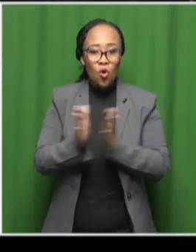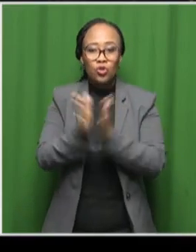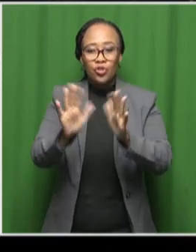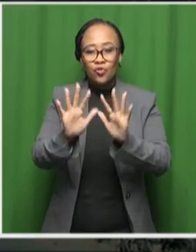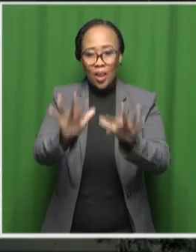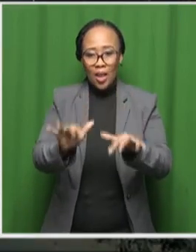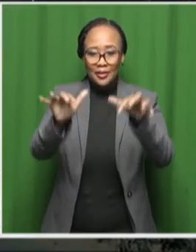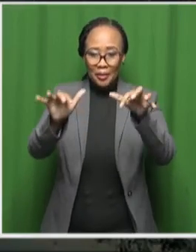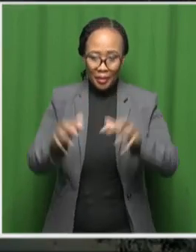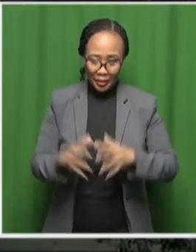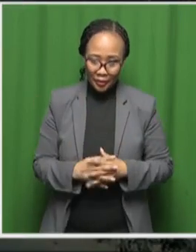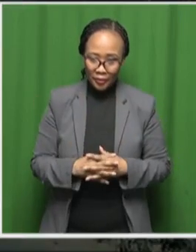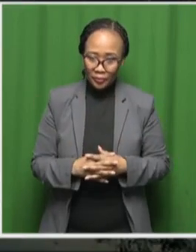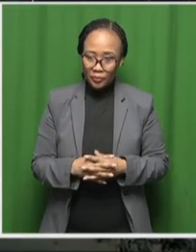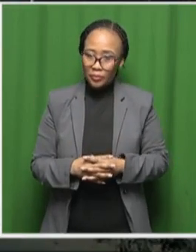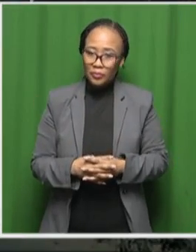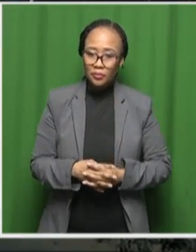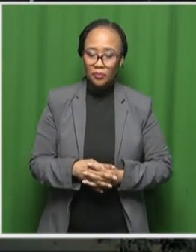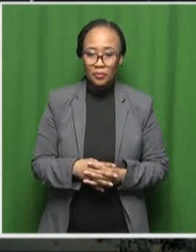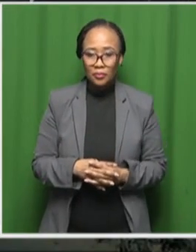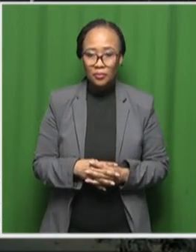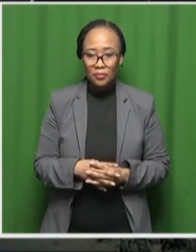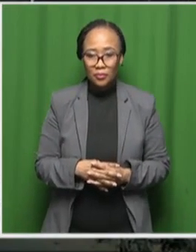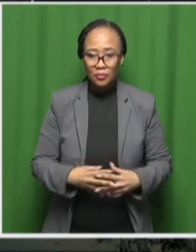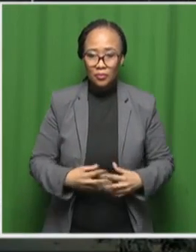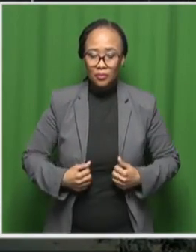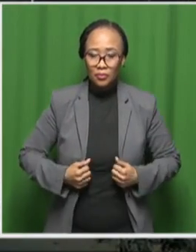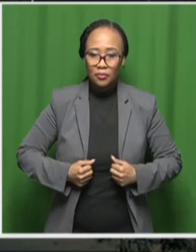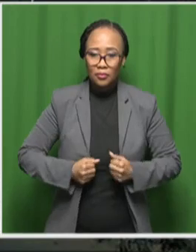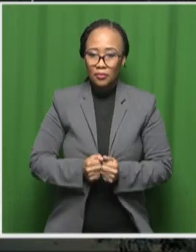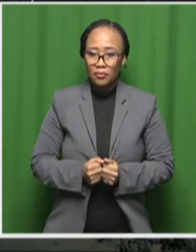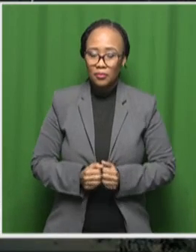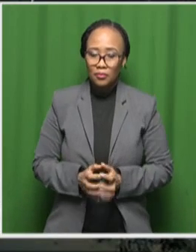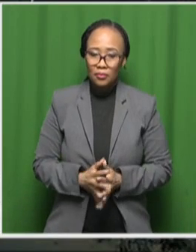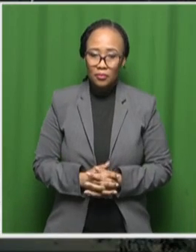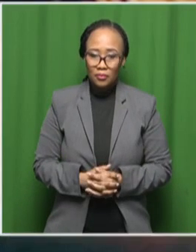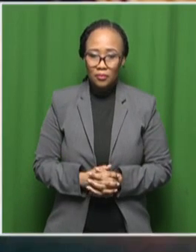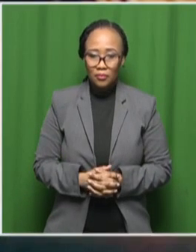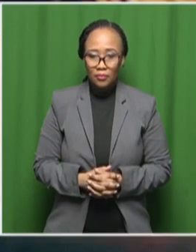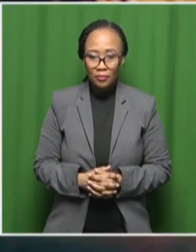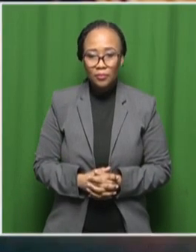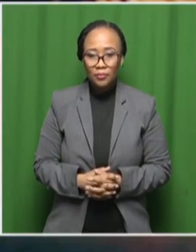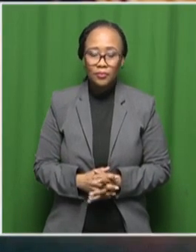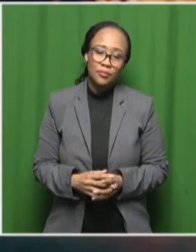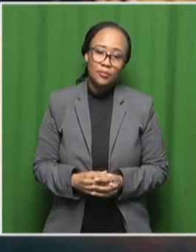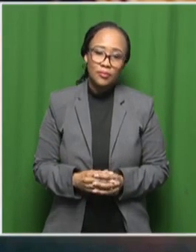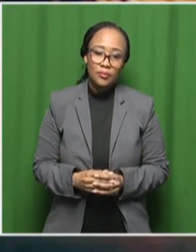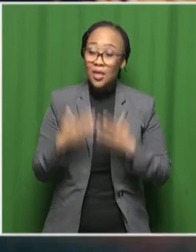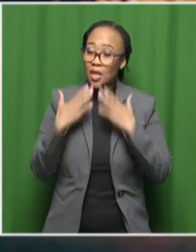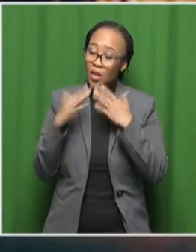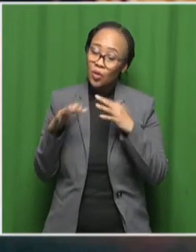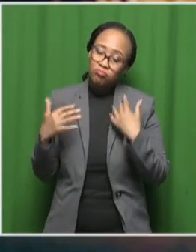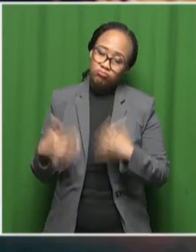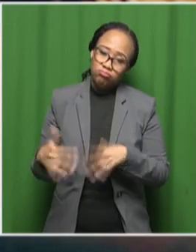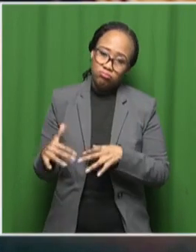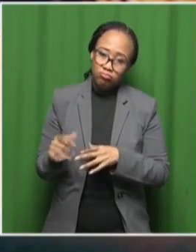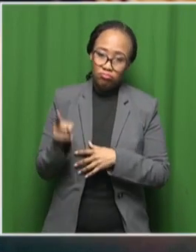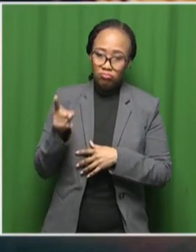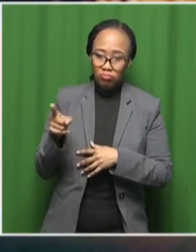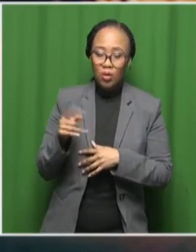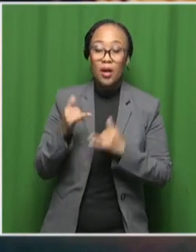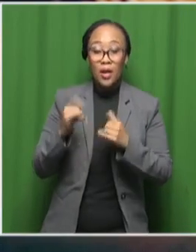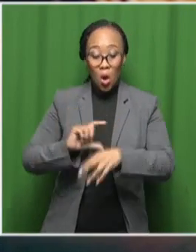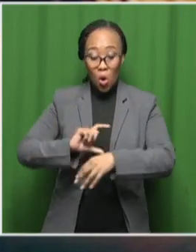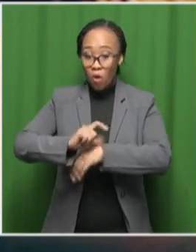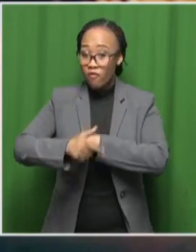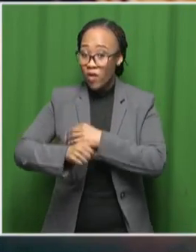back to you in studio all right thanks Corbyn thanks Corbyn August out and about and Cape Town and that conference